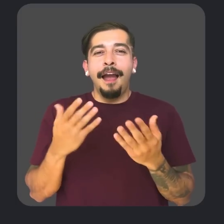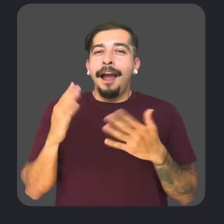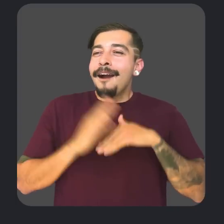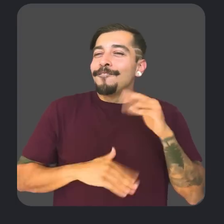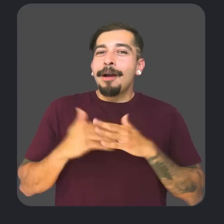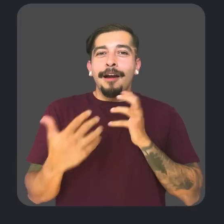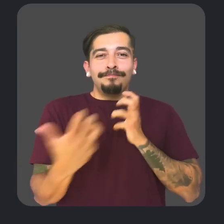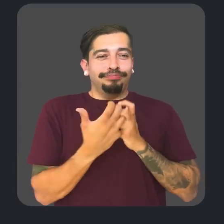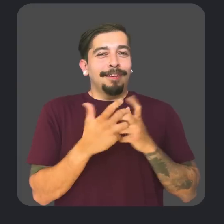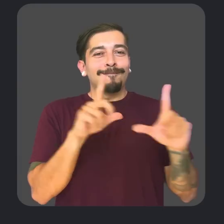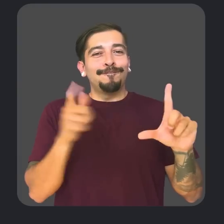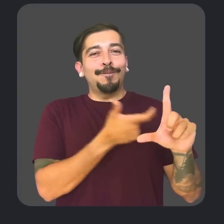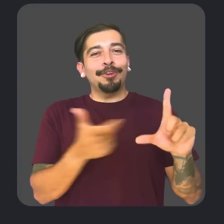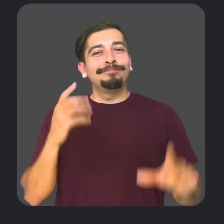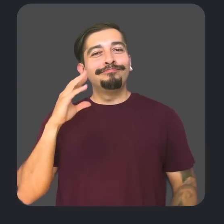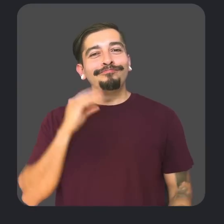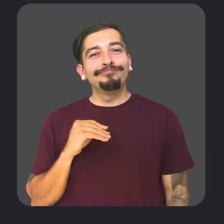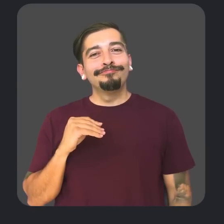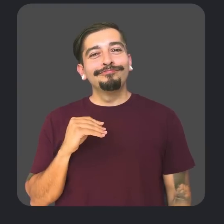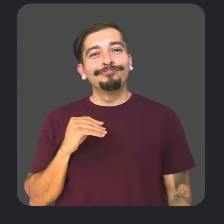comfortable and personalized viewing experience.